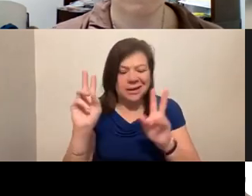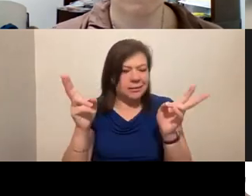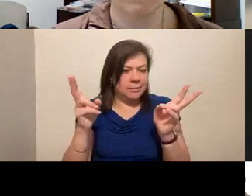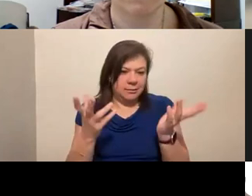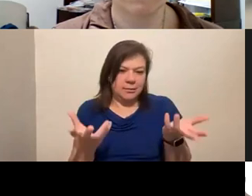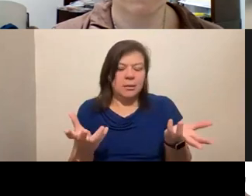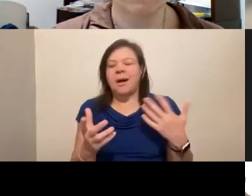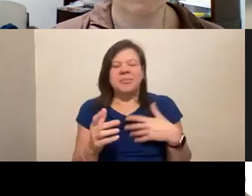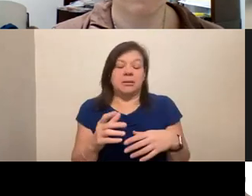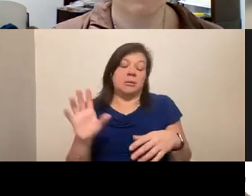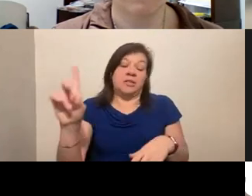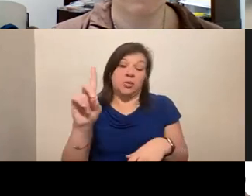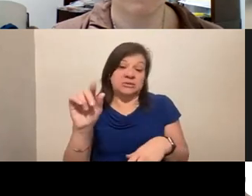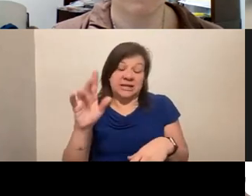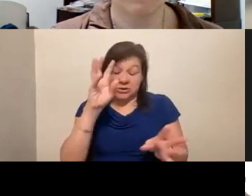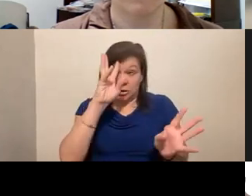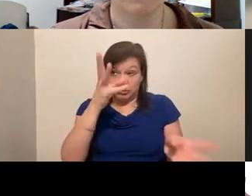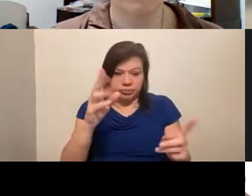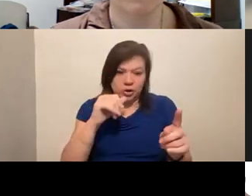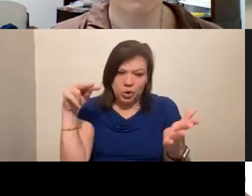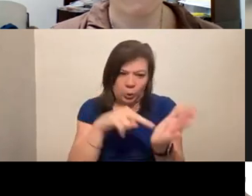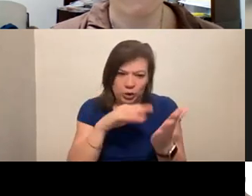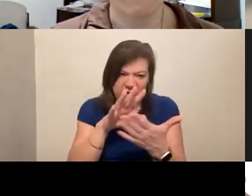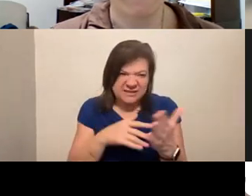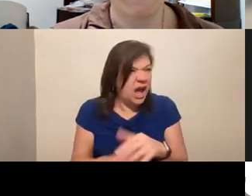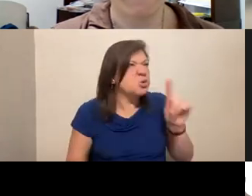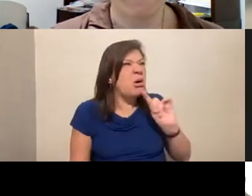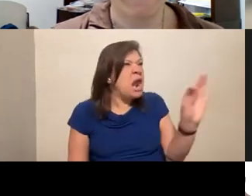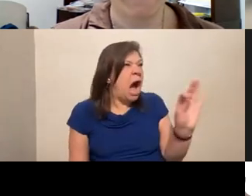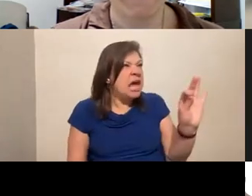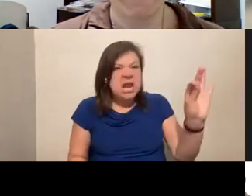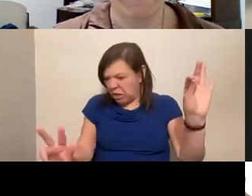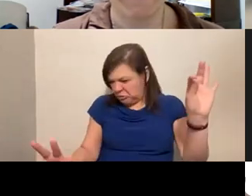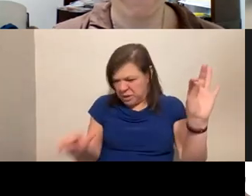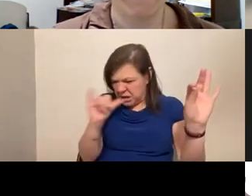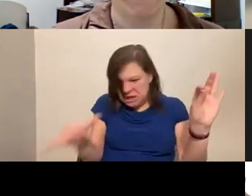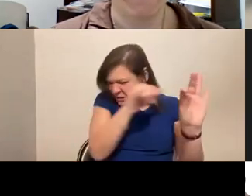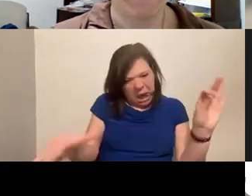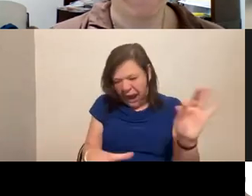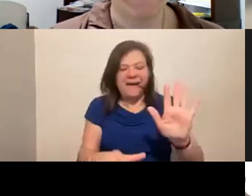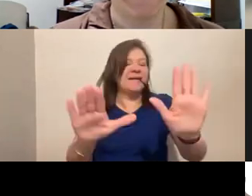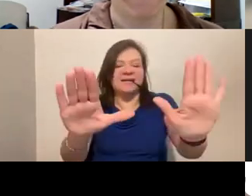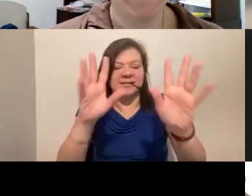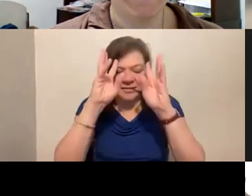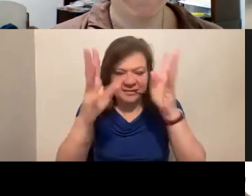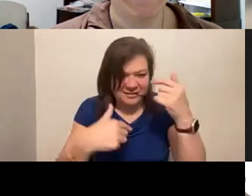those dates are totally made up. So don't be looking at the schedule, looking for Tuesdays and Wednesdays. Uh,